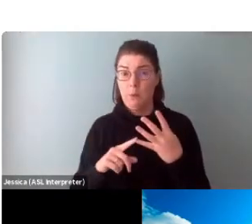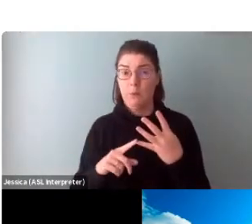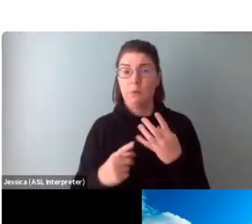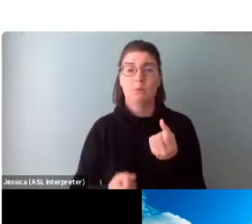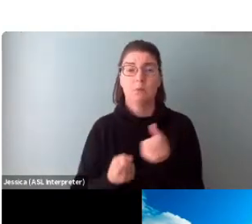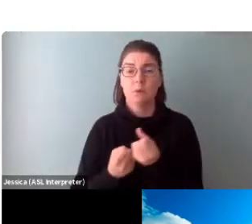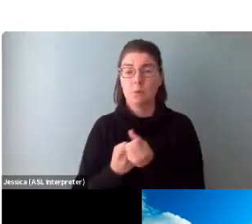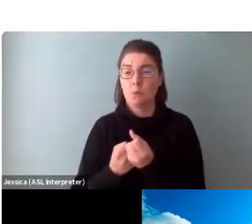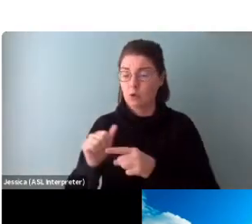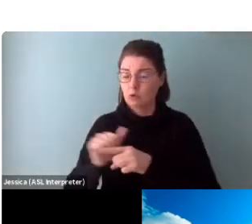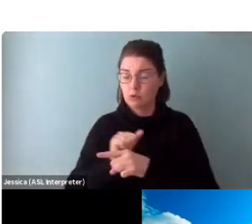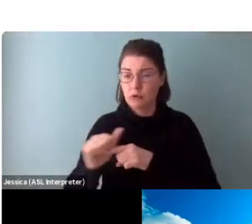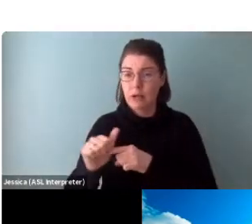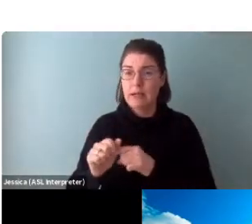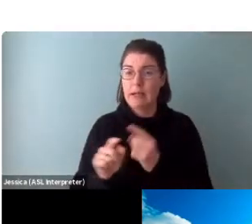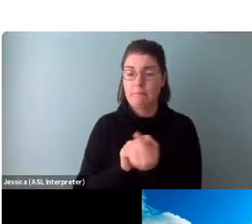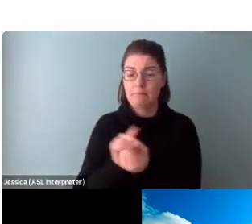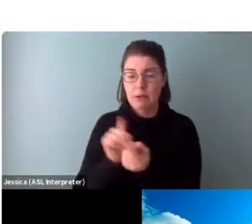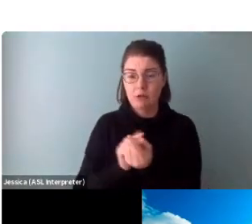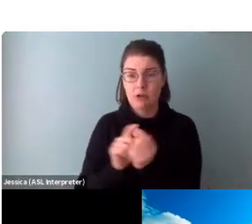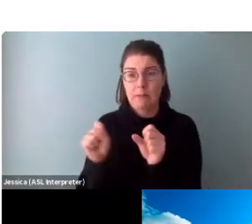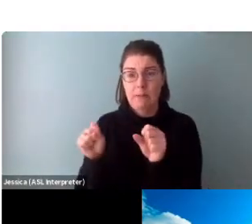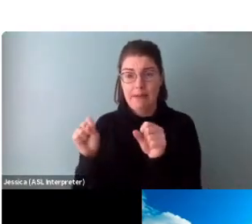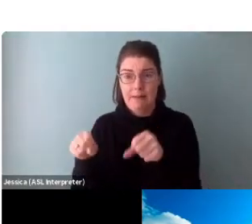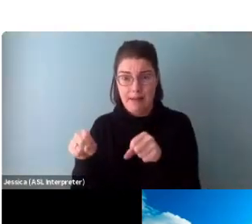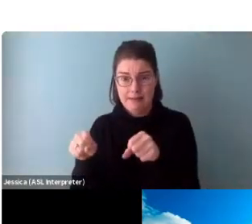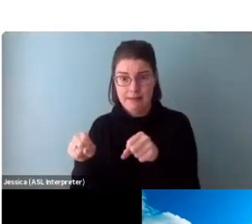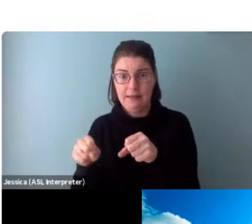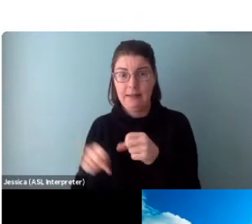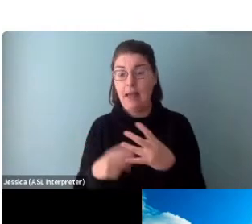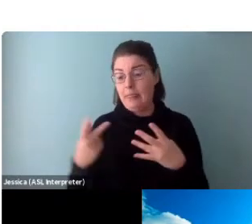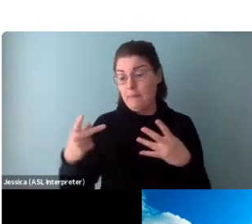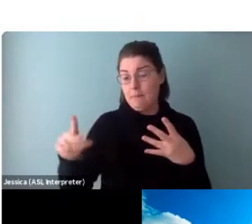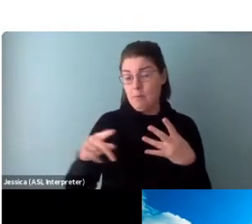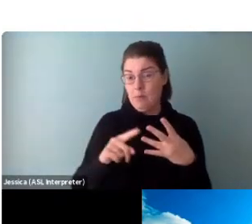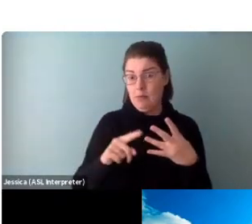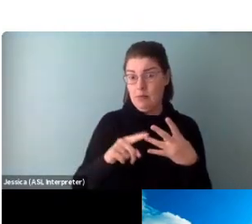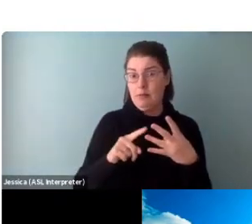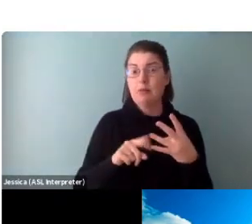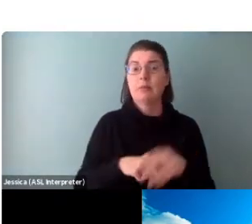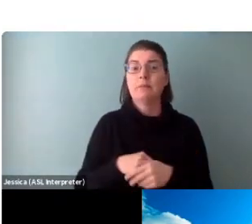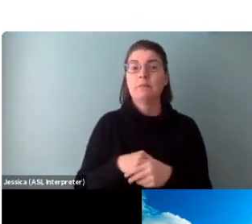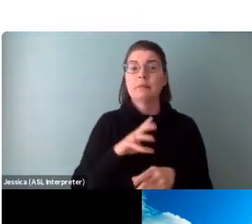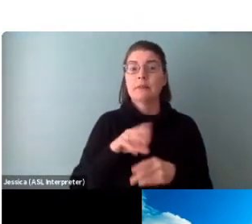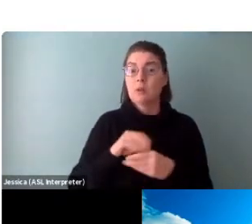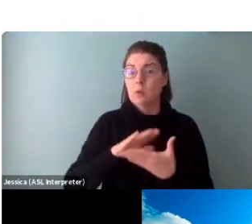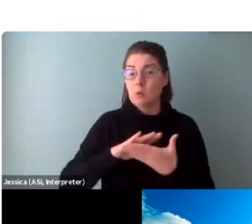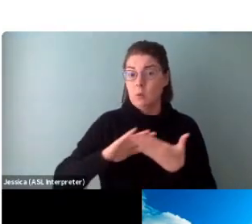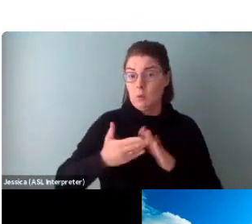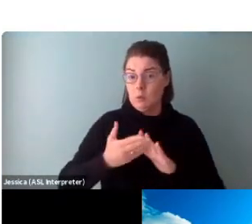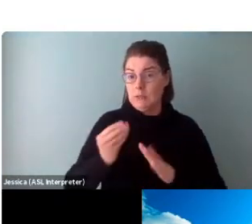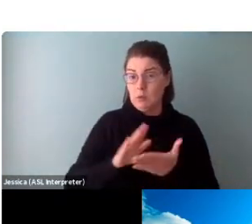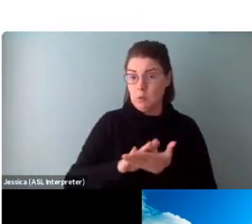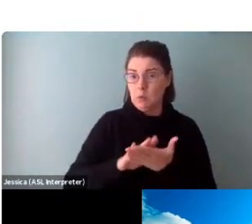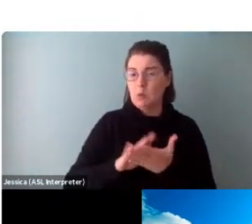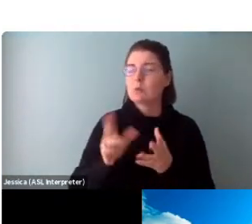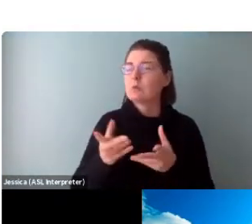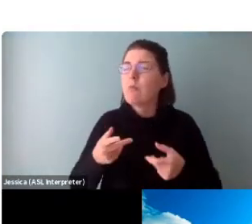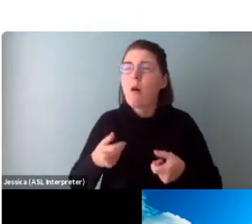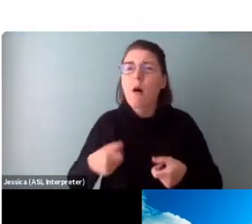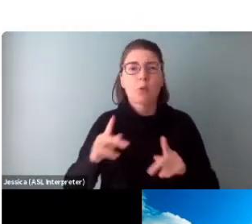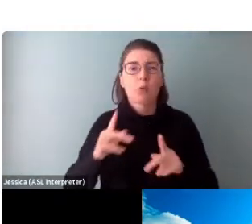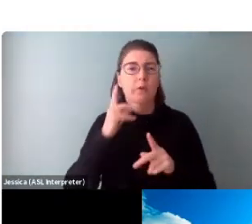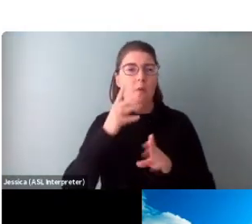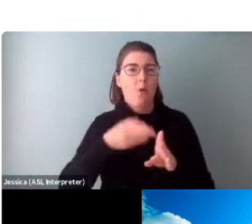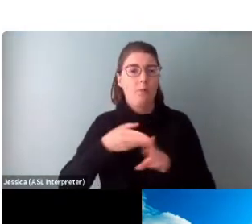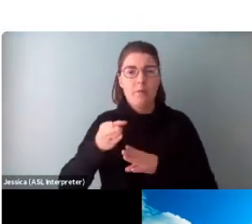mentorship, and capacity building. And lastly, engaging communities and schools supports activities that offer opportunities for